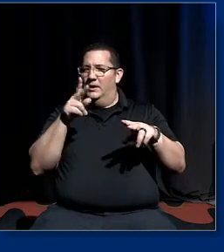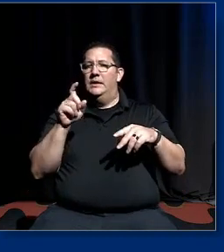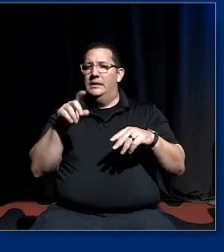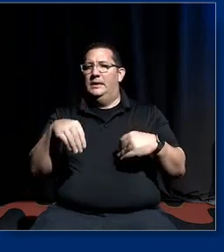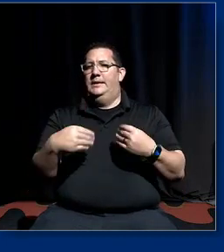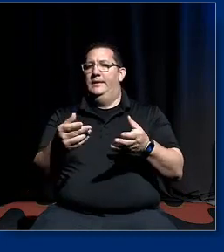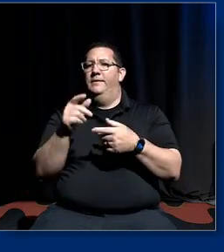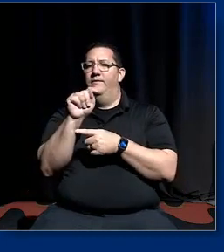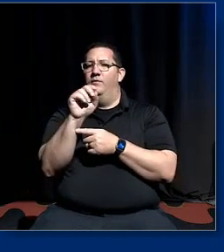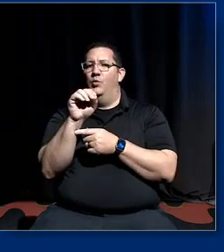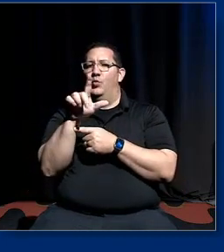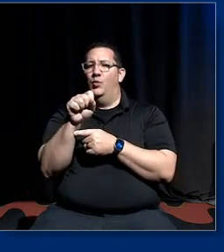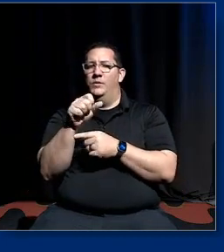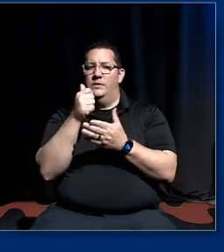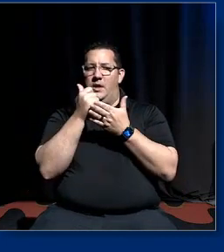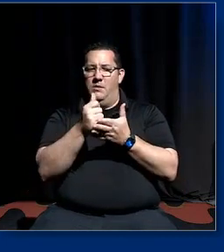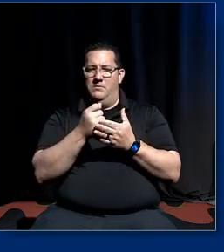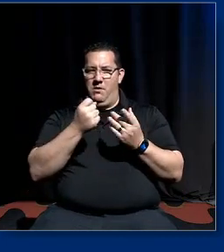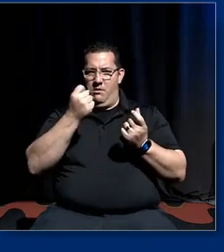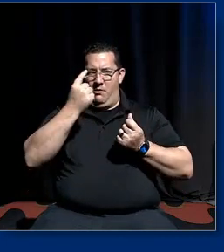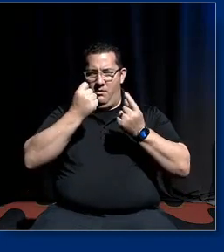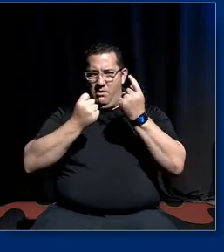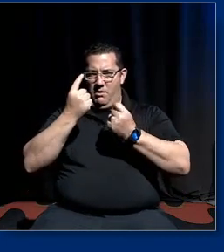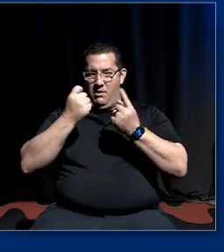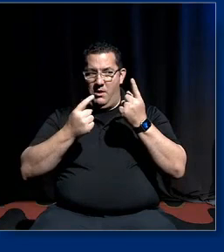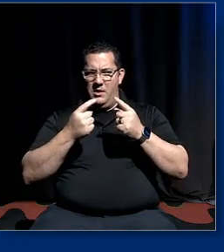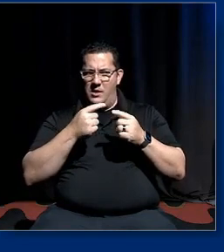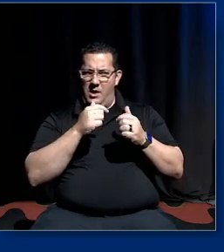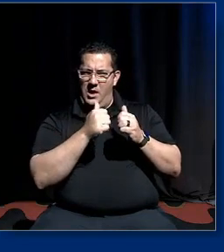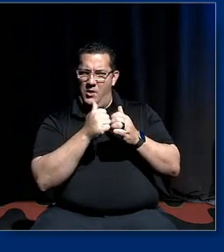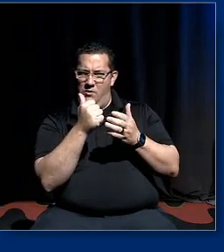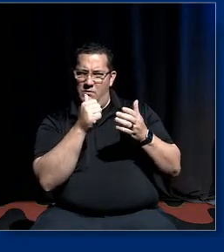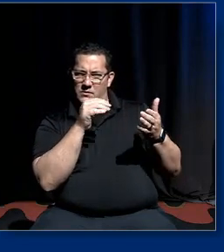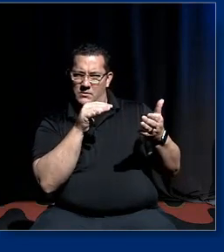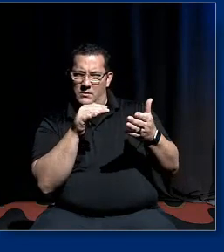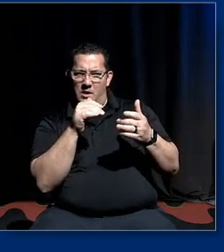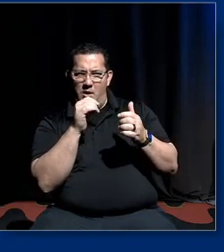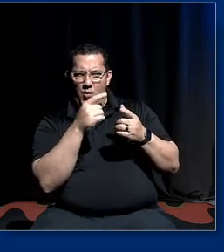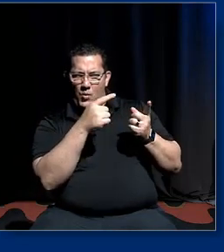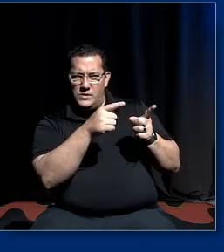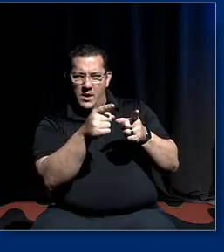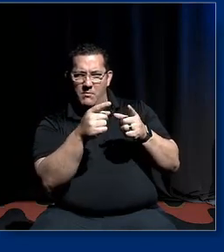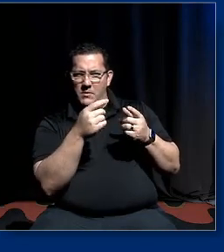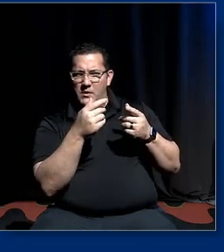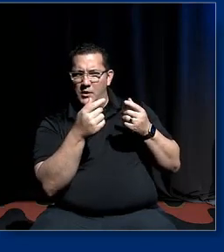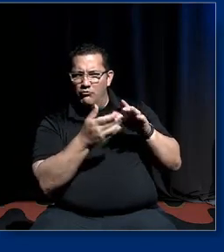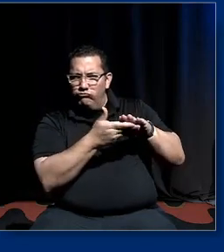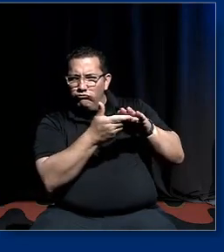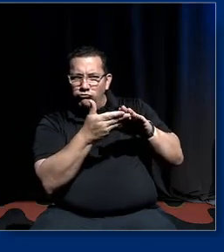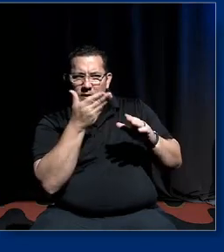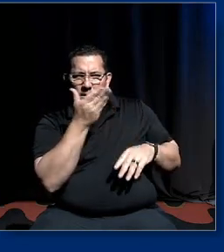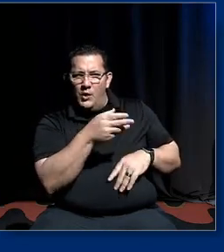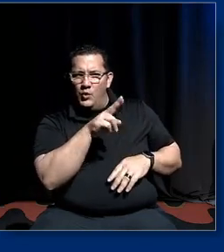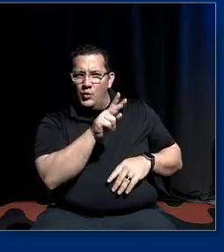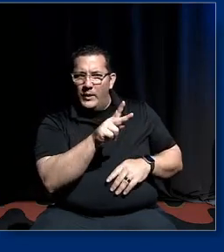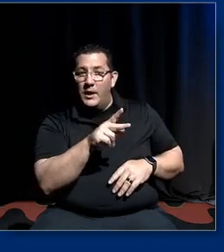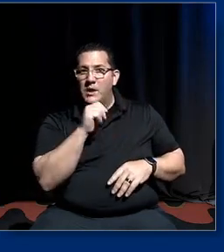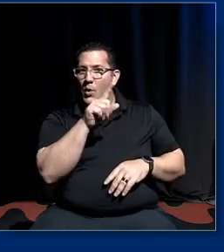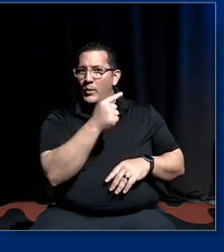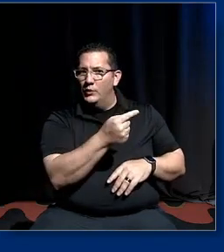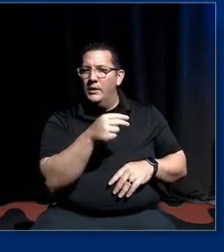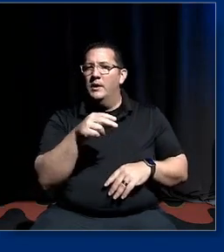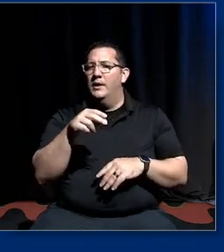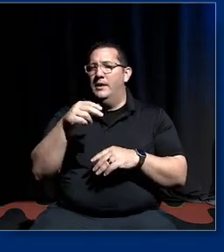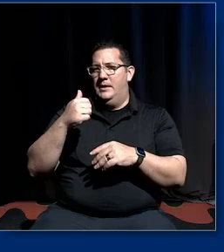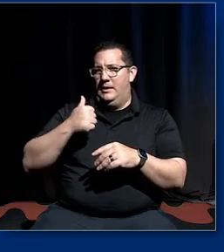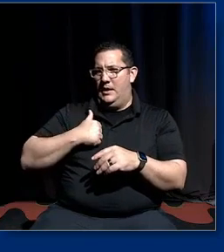make sense of how things are working in the uk and racism in the uk in the us in canada in